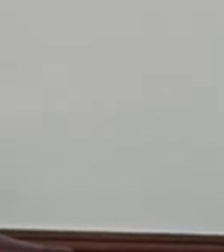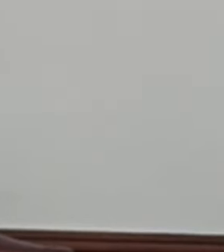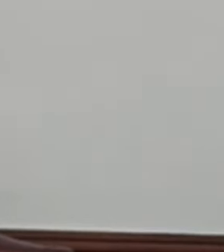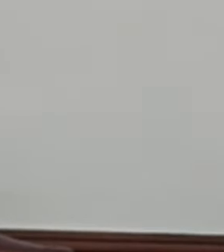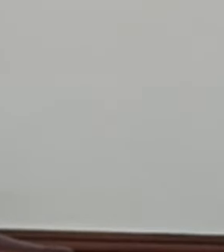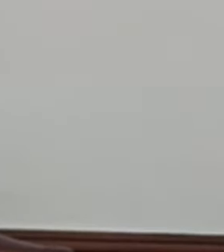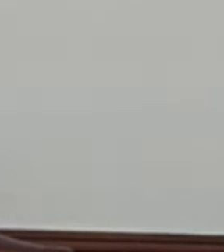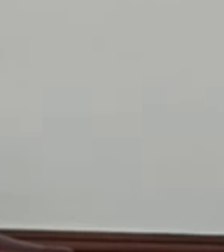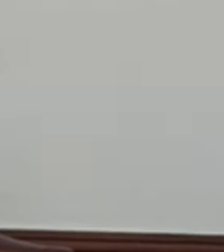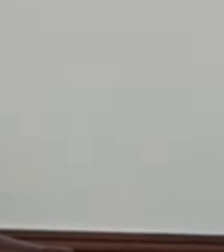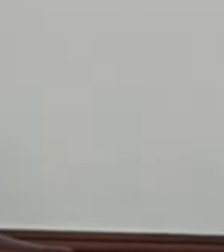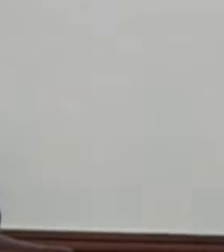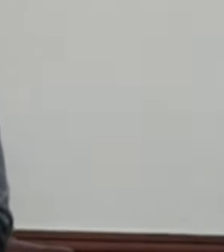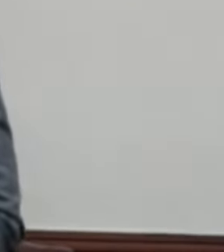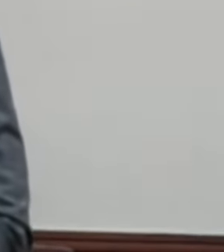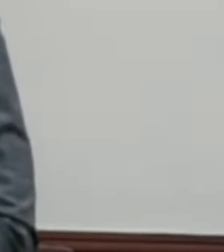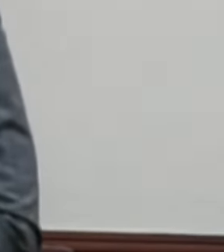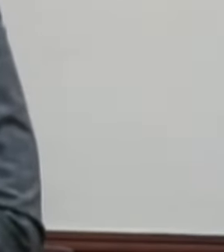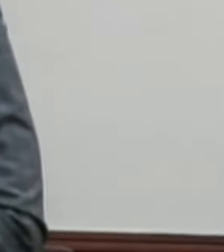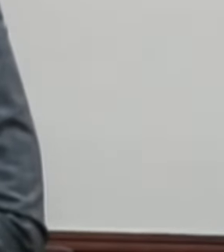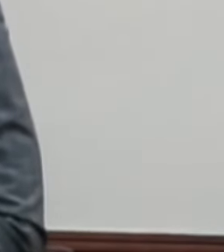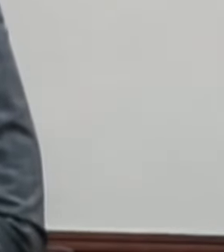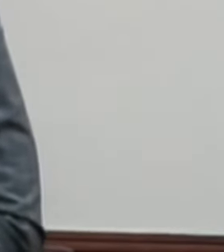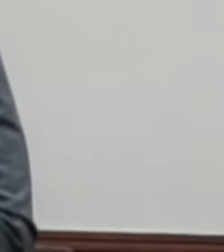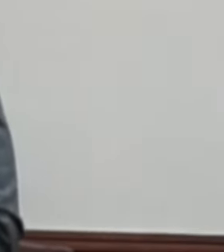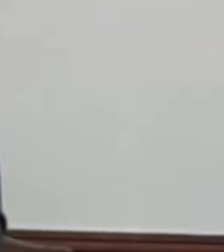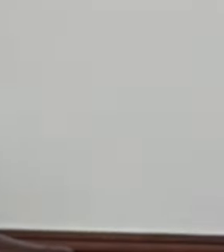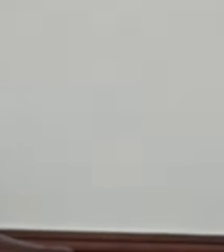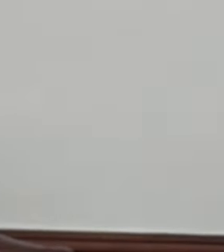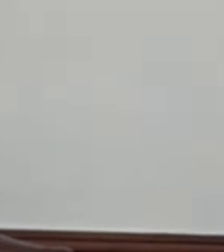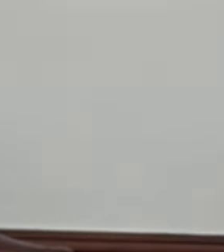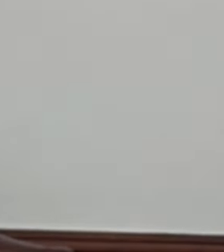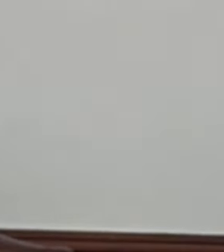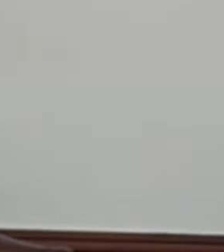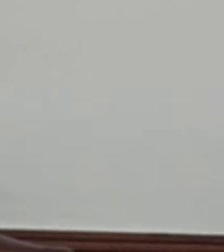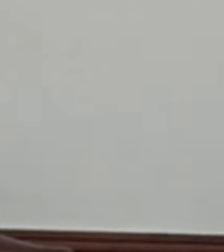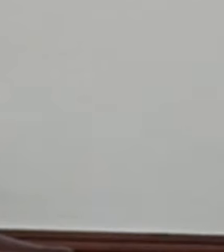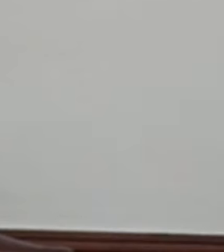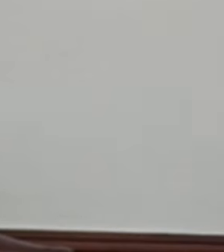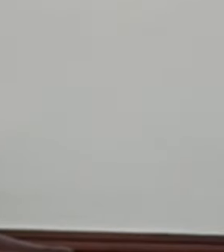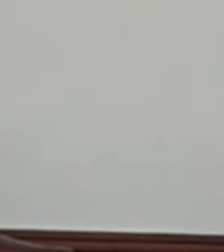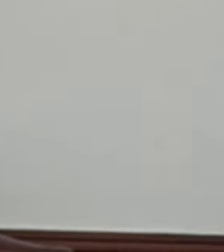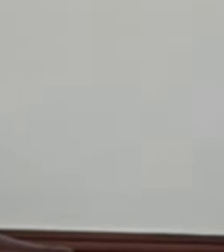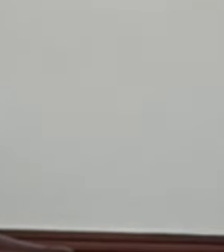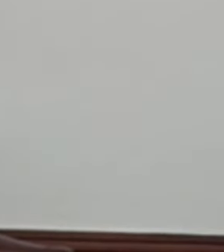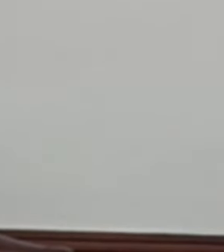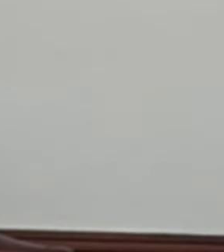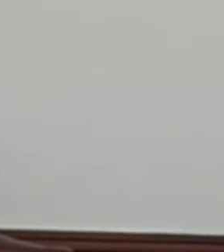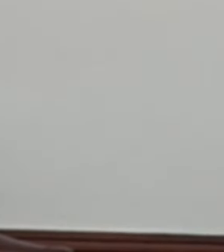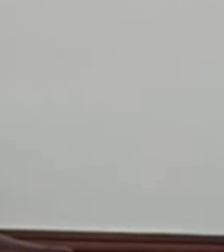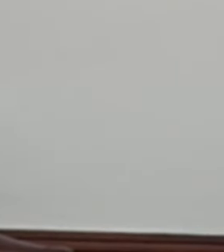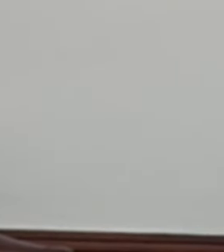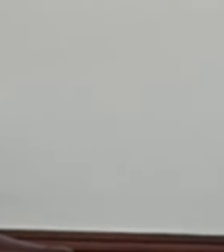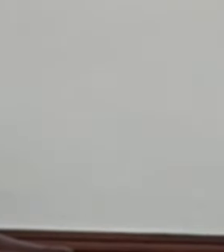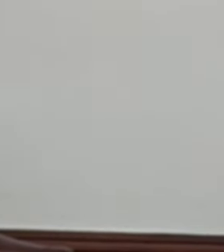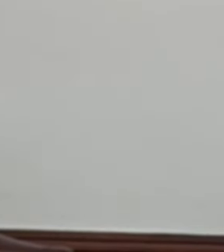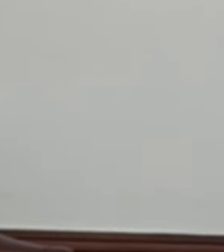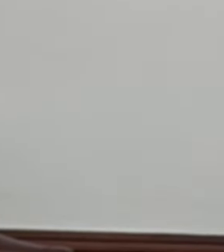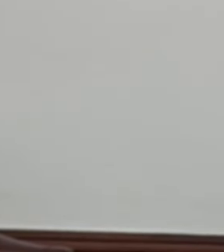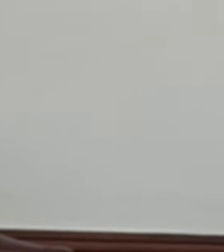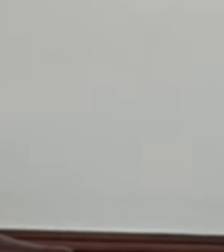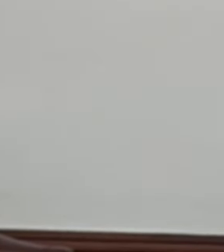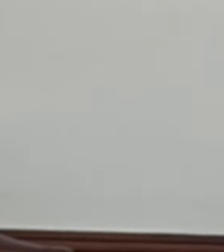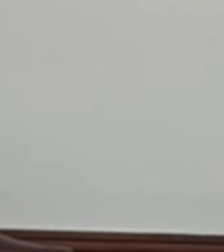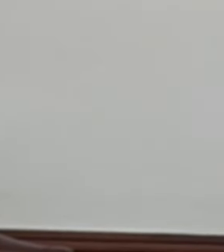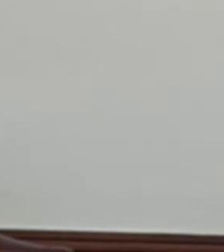team that has been working tremendously hard. Thank the AG and his office for the tremendous work that they have been doing thus far.